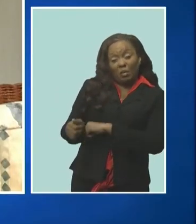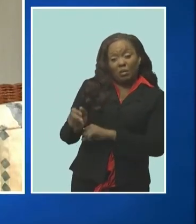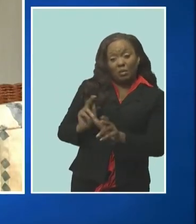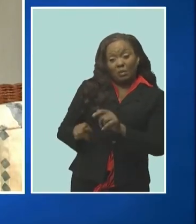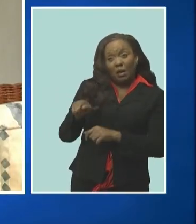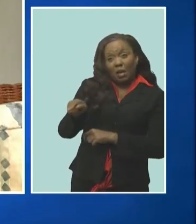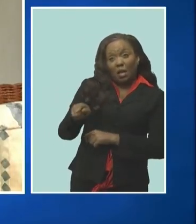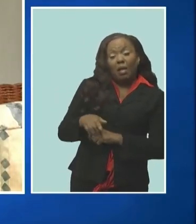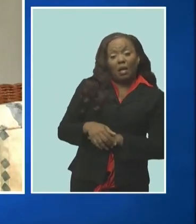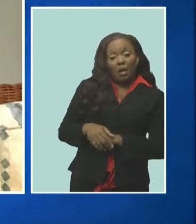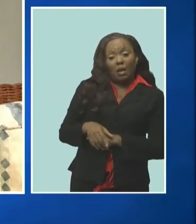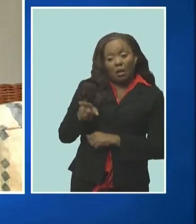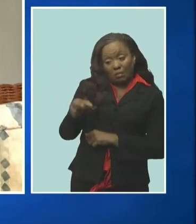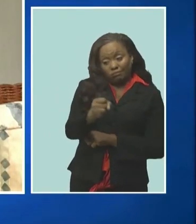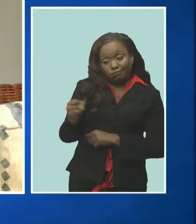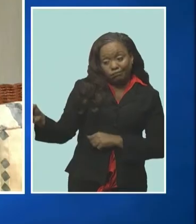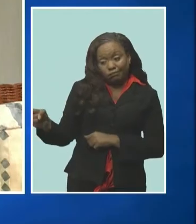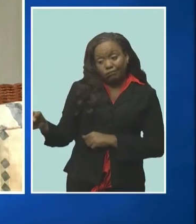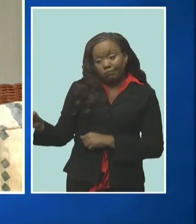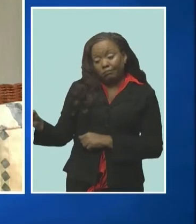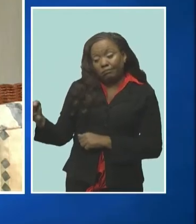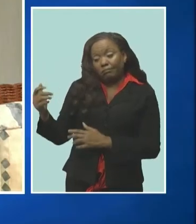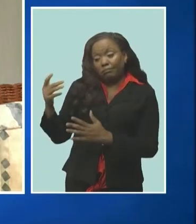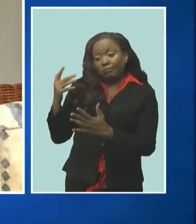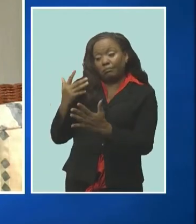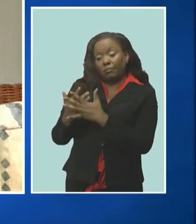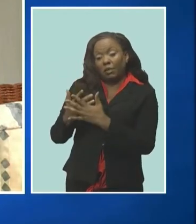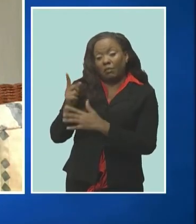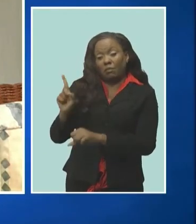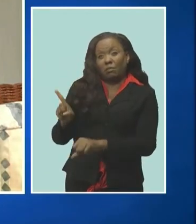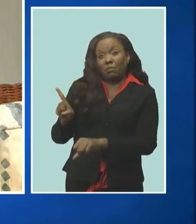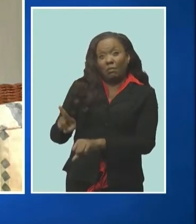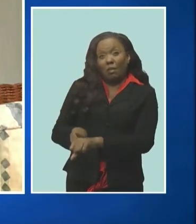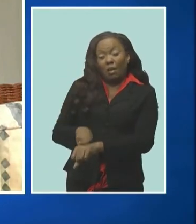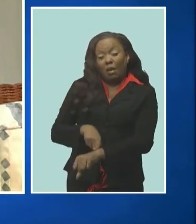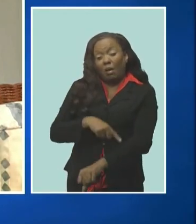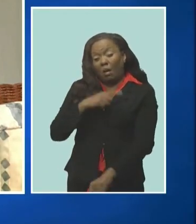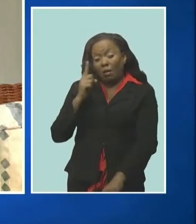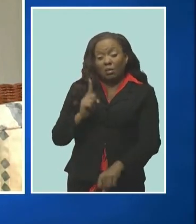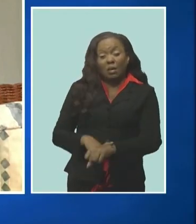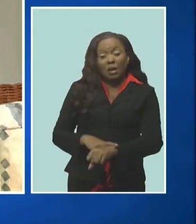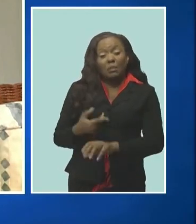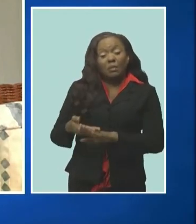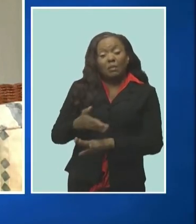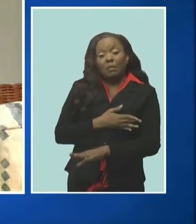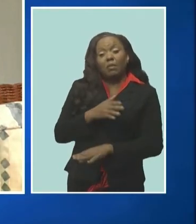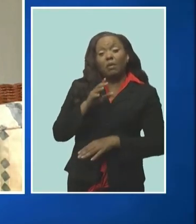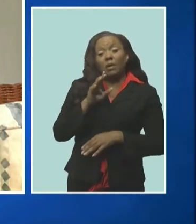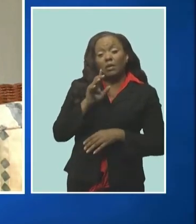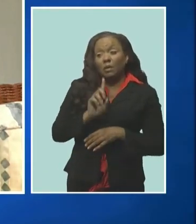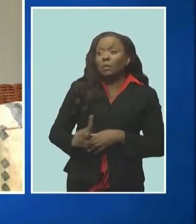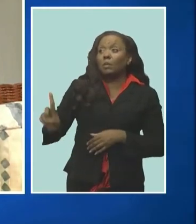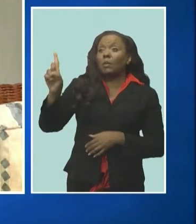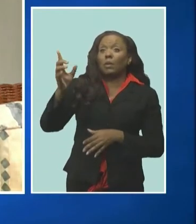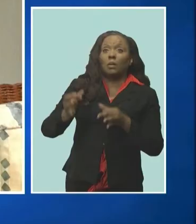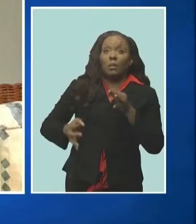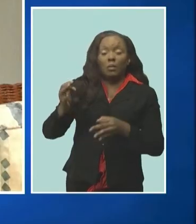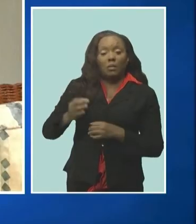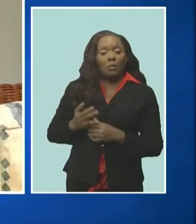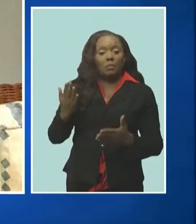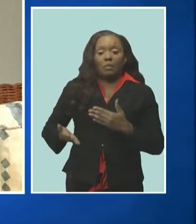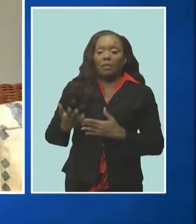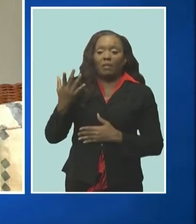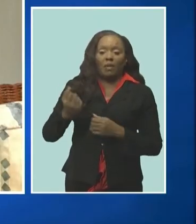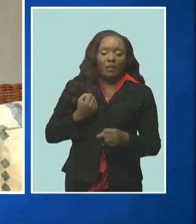remanded in custody sometimes for long periods of time before they get to the court to answer charges five years